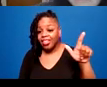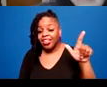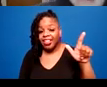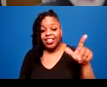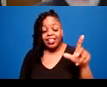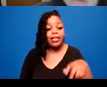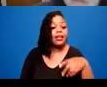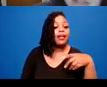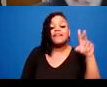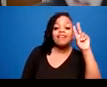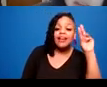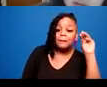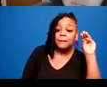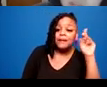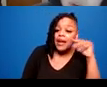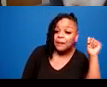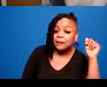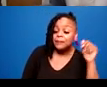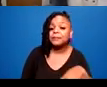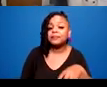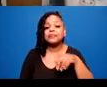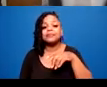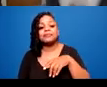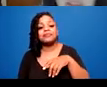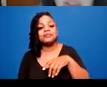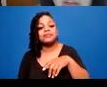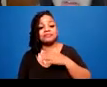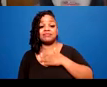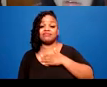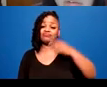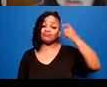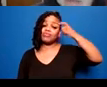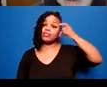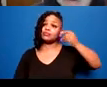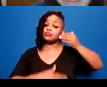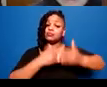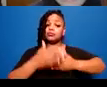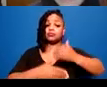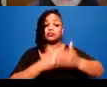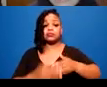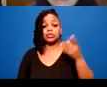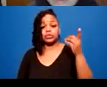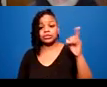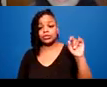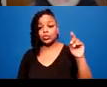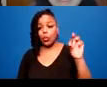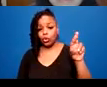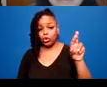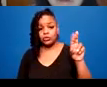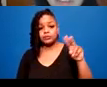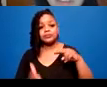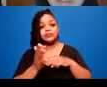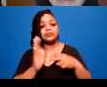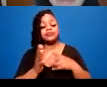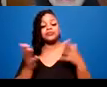My processing disorder means that I might get overwhelmed when there is a lot of incoming content in the chat and I won't be able